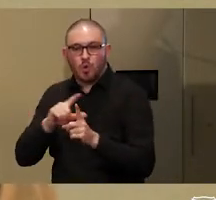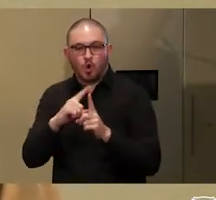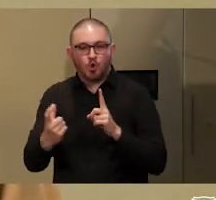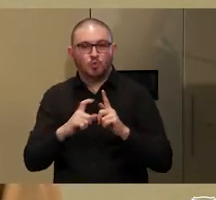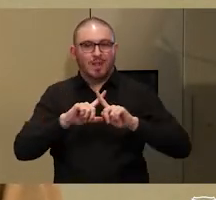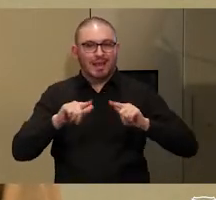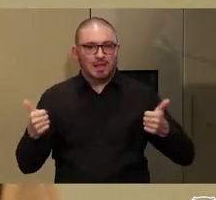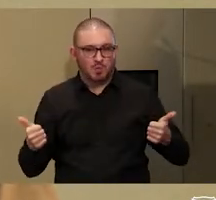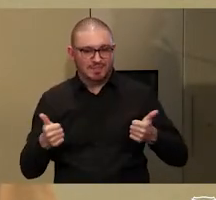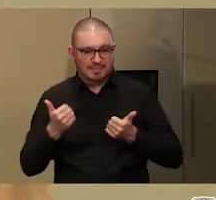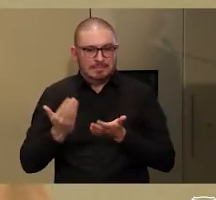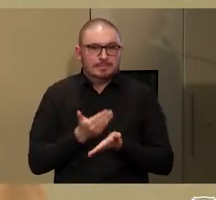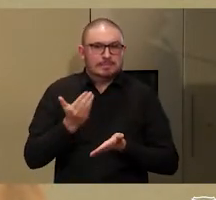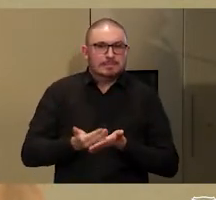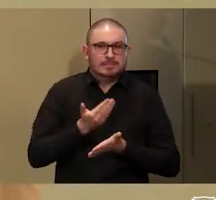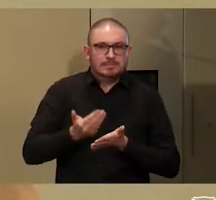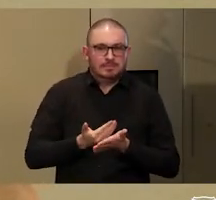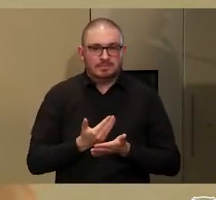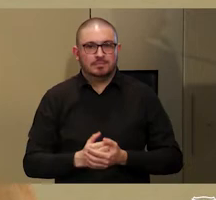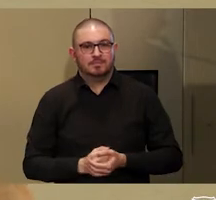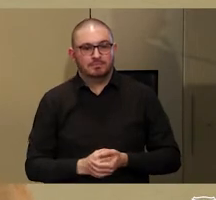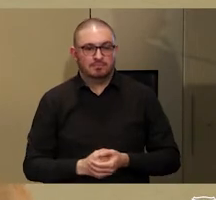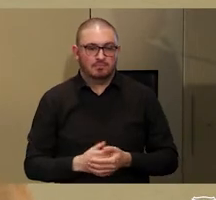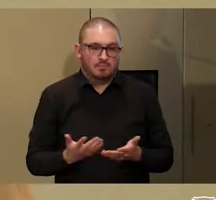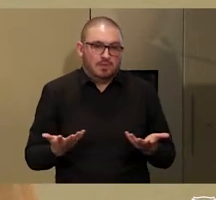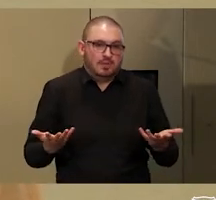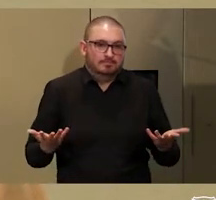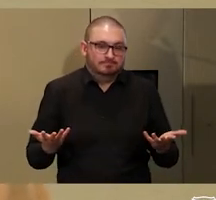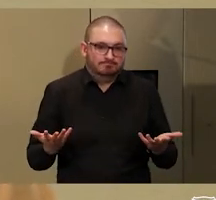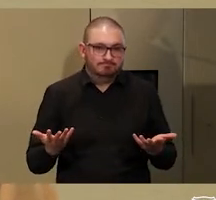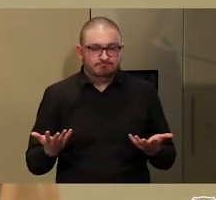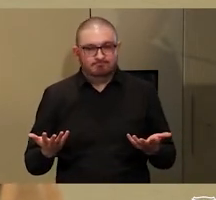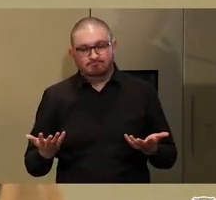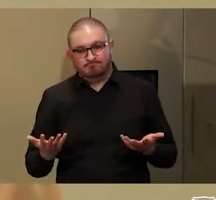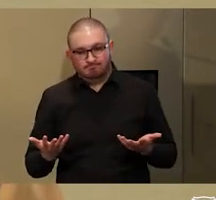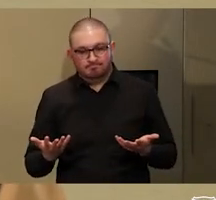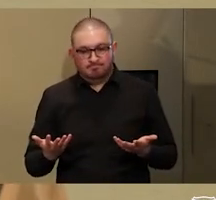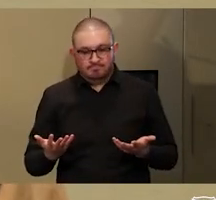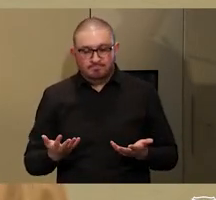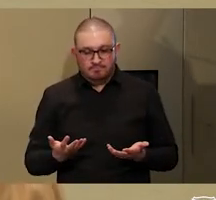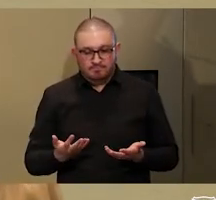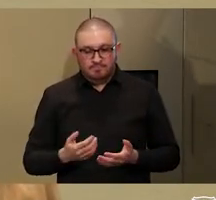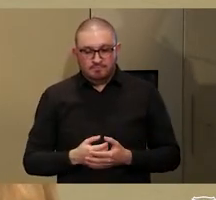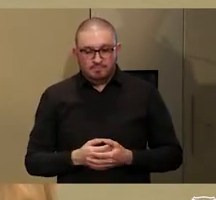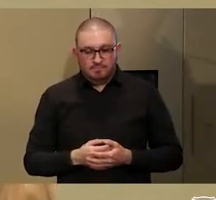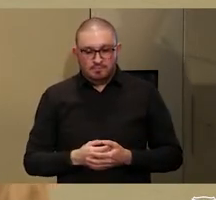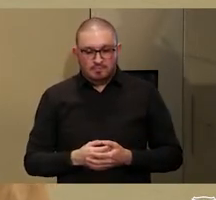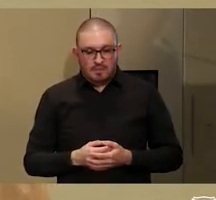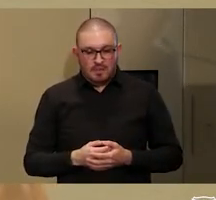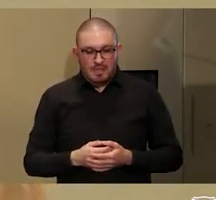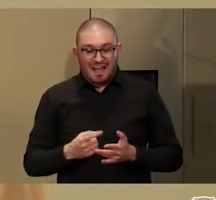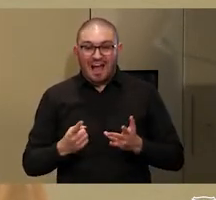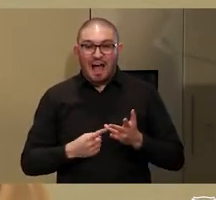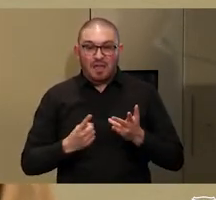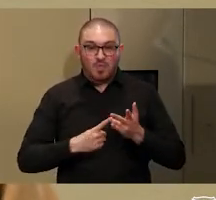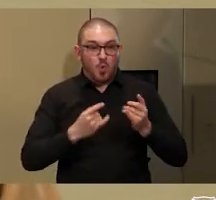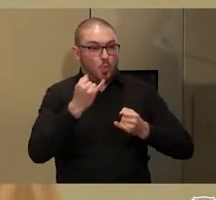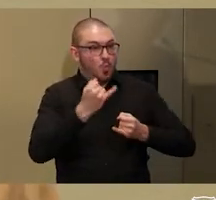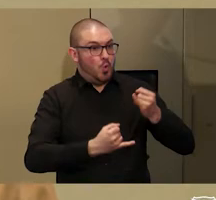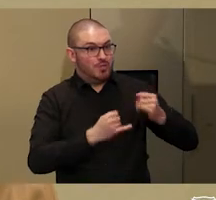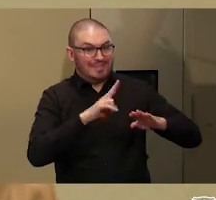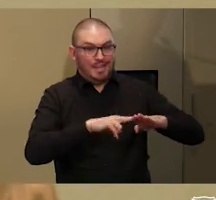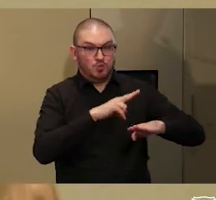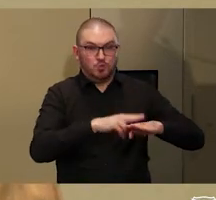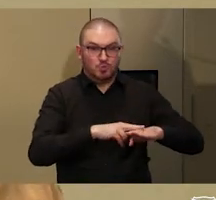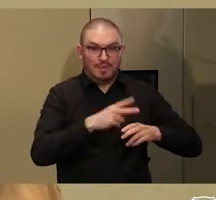initiatives, perhaps not surprisingly really given the pressing need to tackle other national priorities